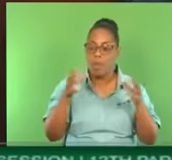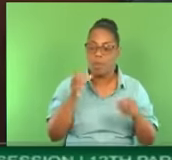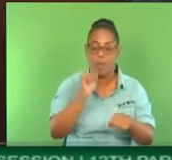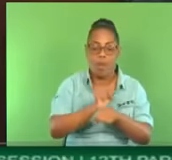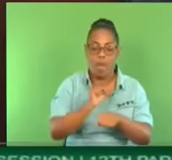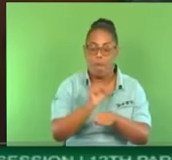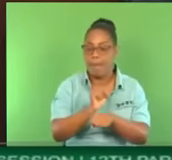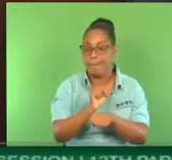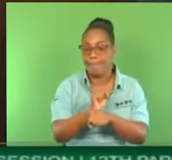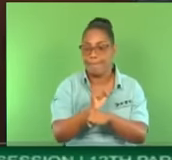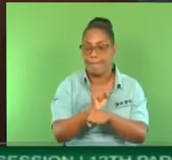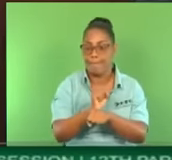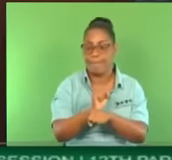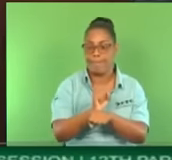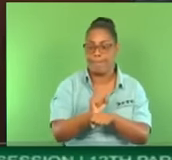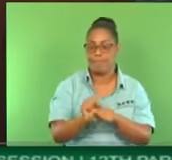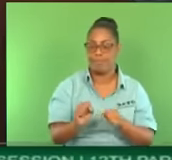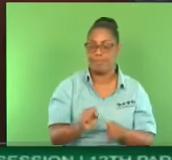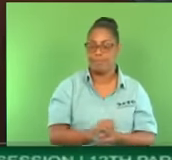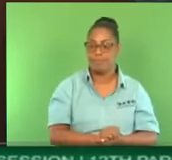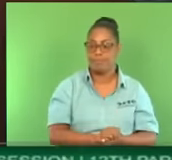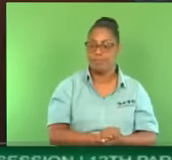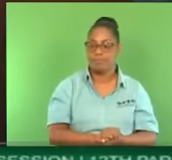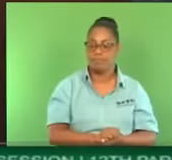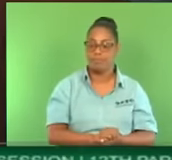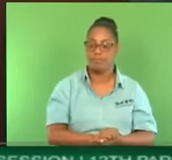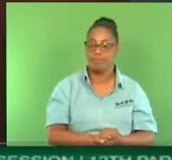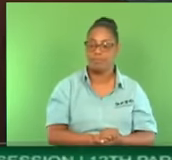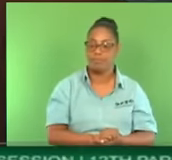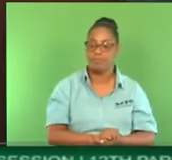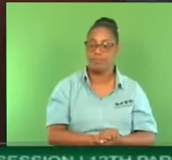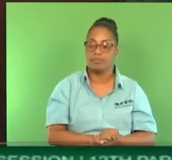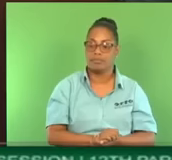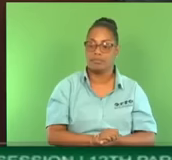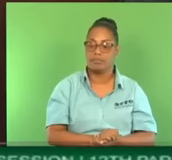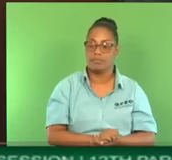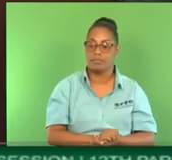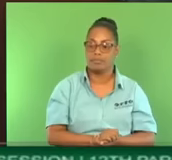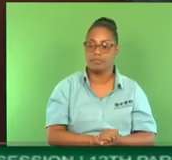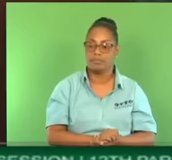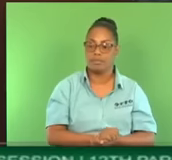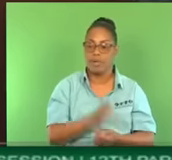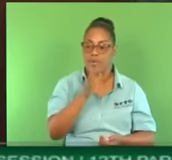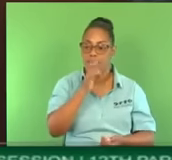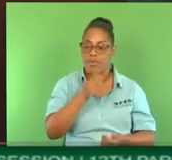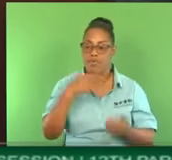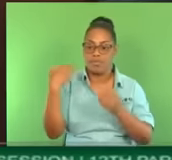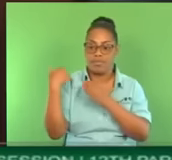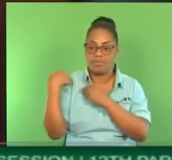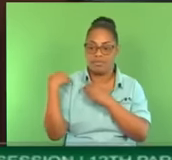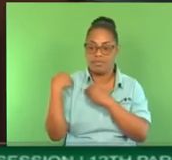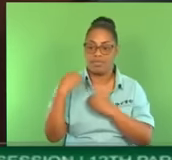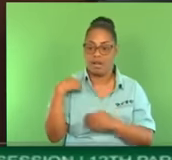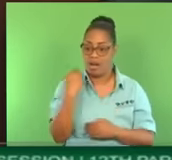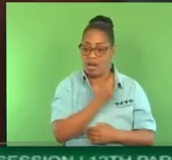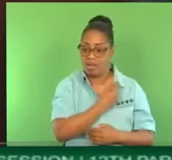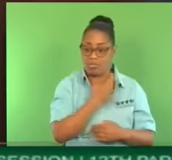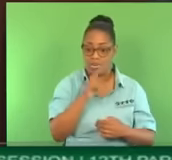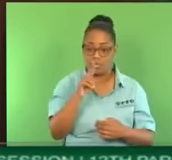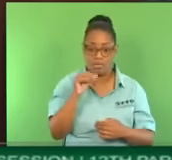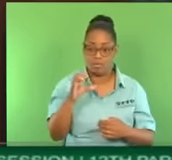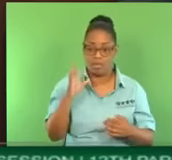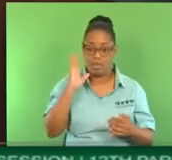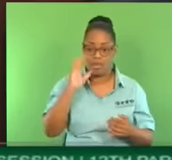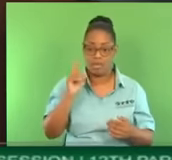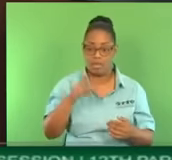will fall on the slender and not so slender shoulders of my colleagues on this side. But we will have to work hard